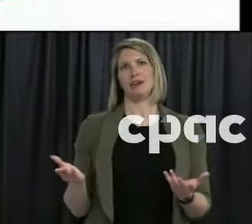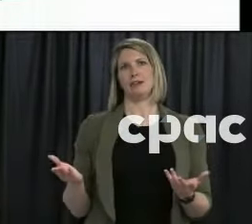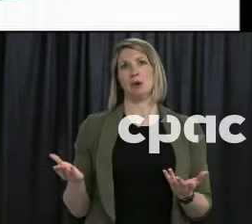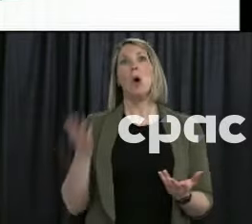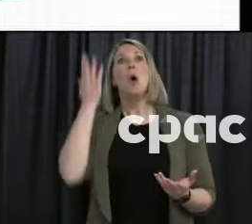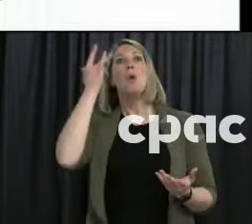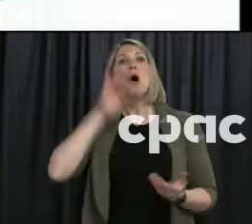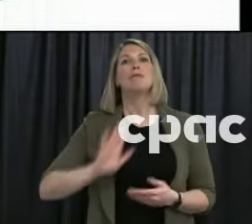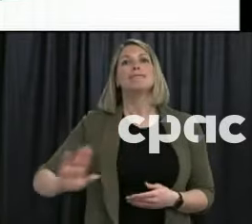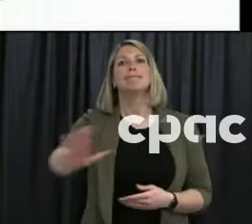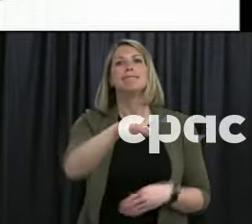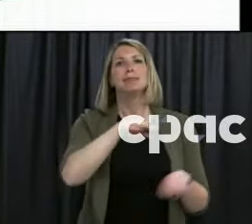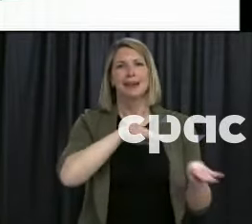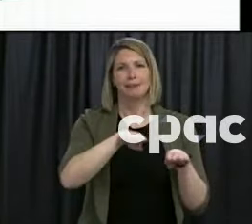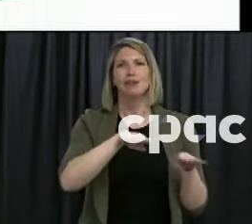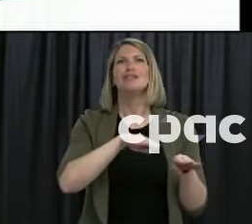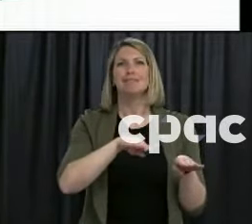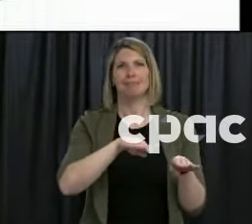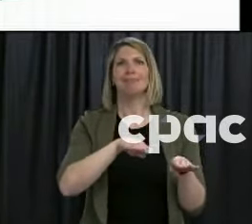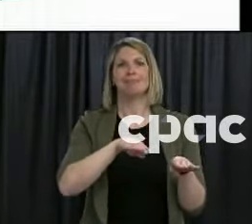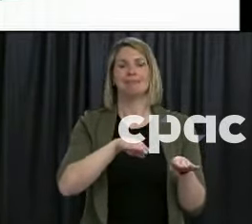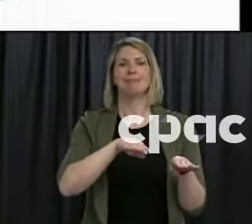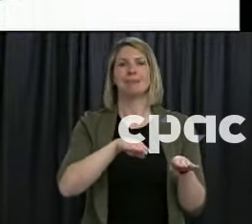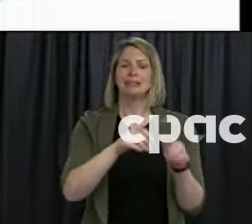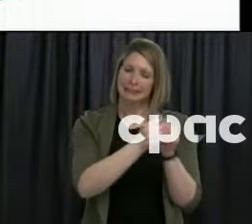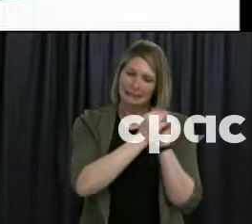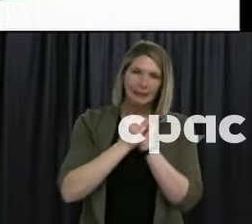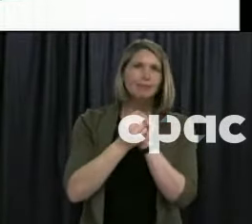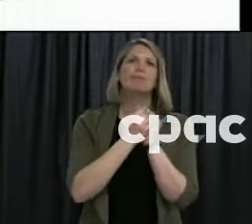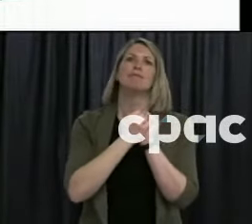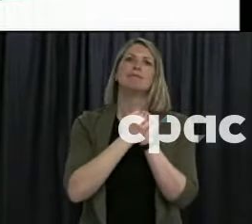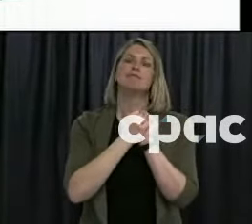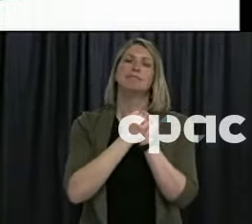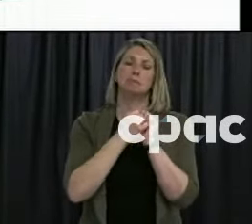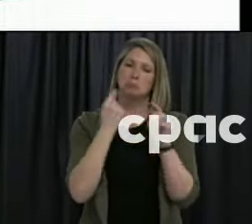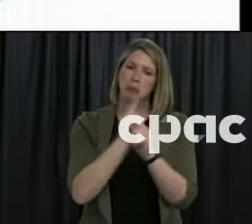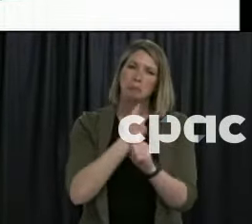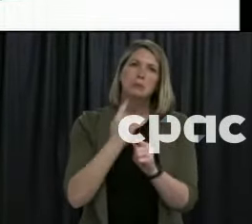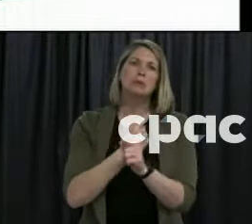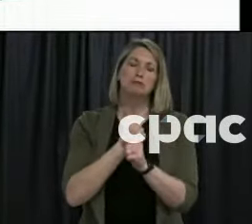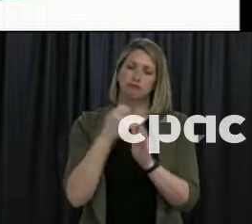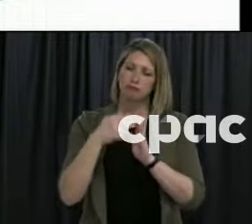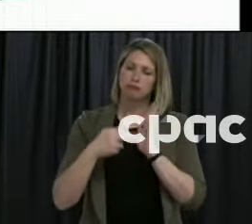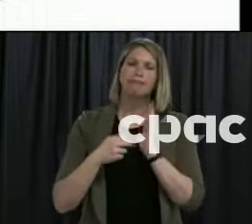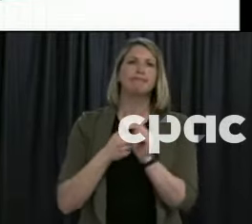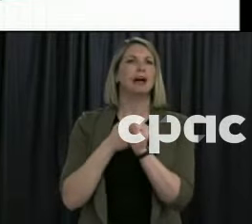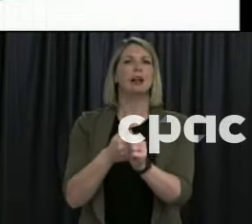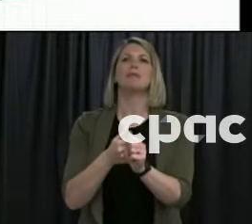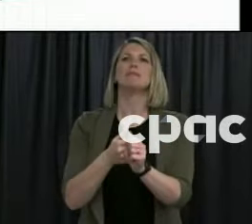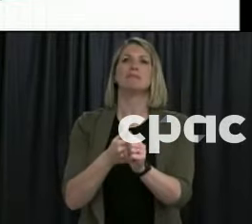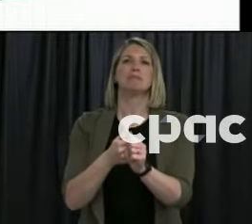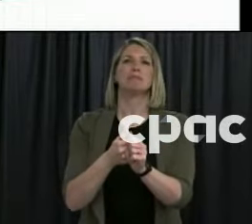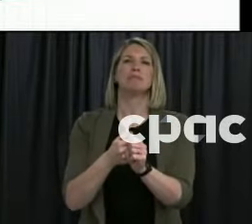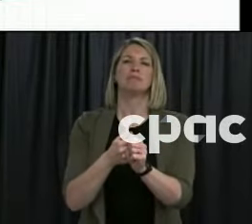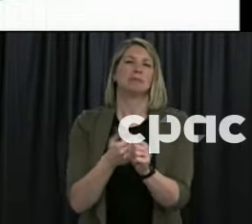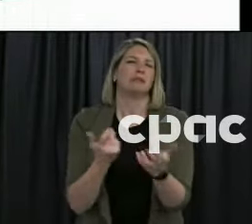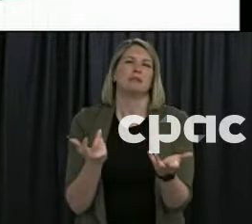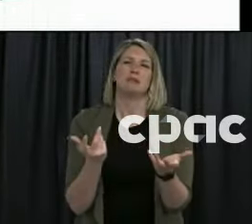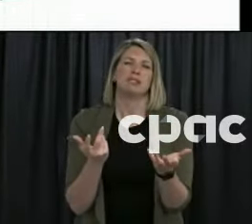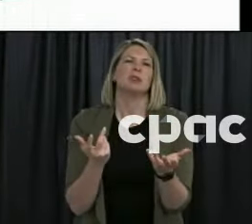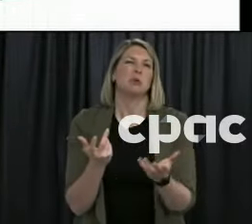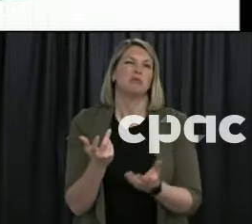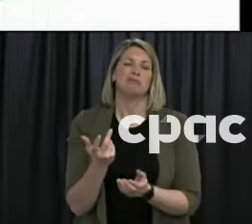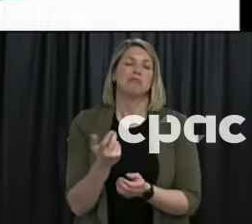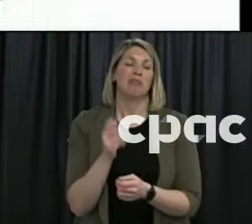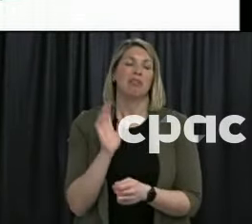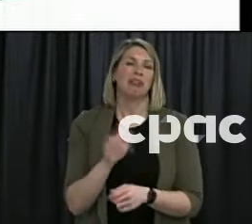Labradorians and also with very good, appropriate public health measures and just the combination of the two